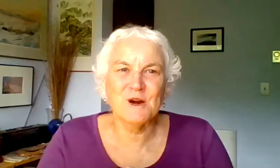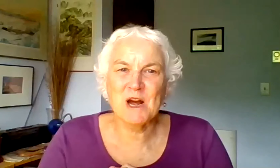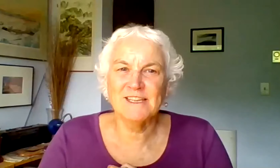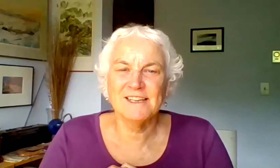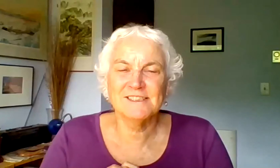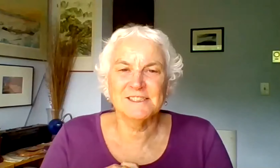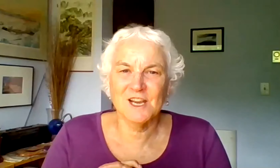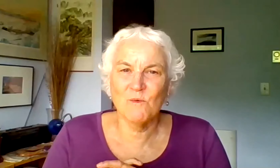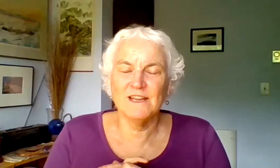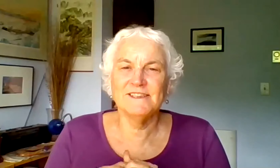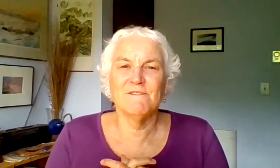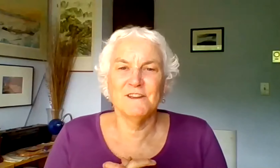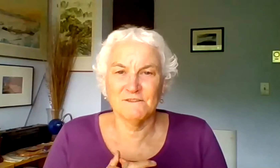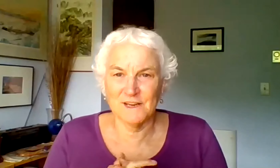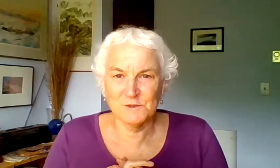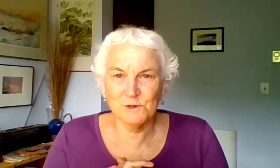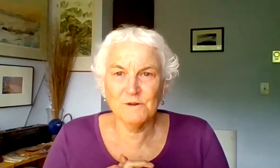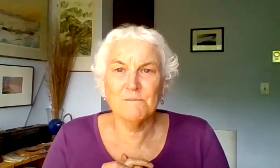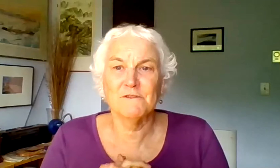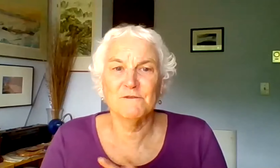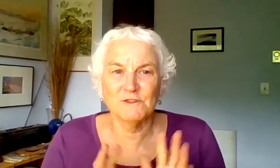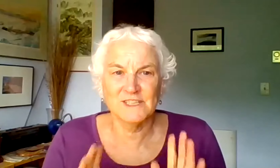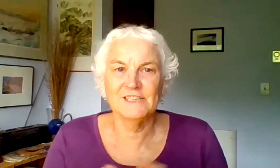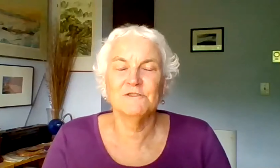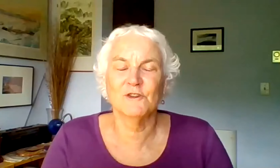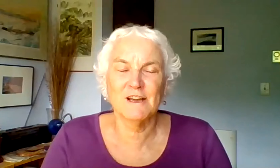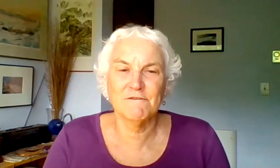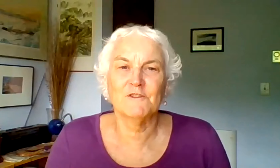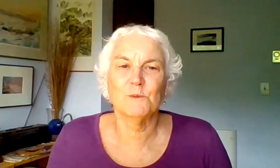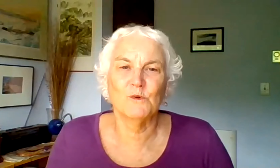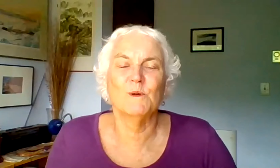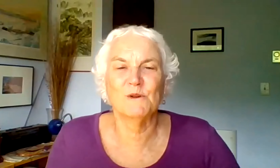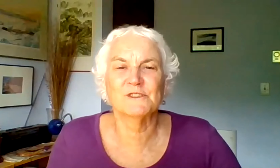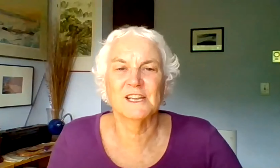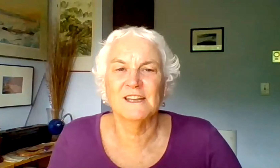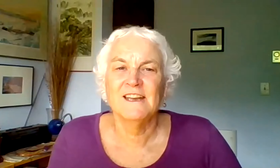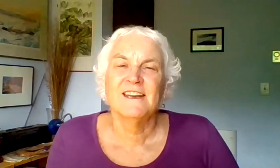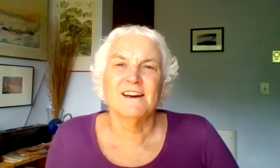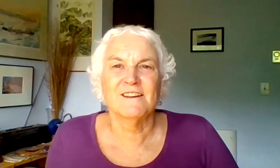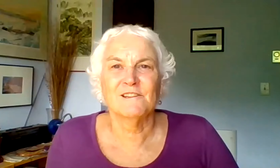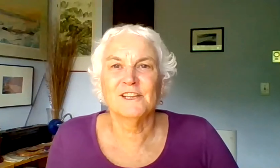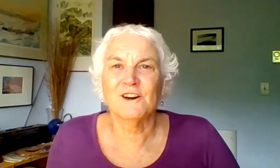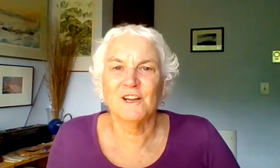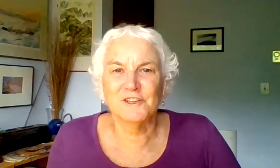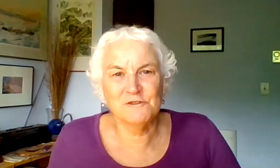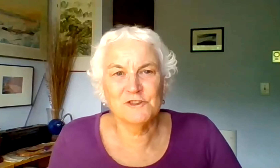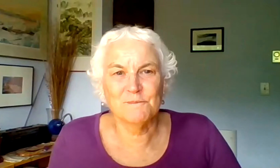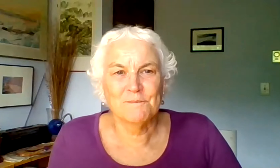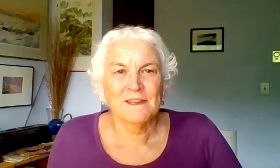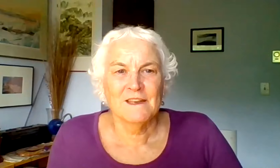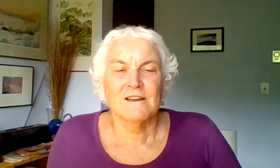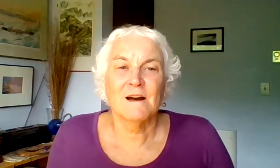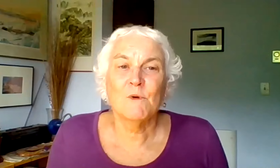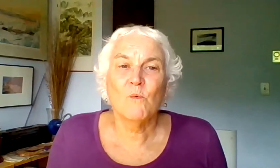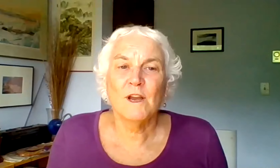we are broadcasting statewide today via Facebook but for folks again who don't have Facebook we'll be posting a link on YouTube.